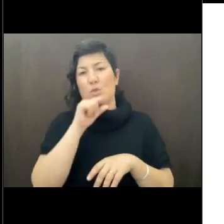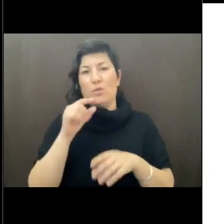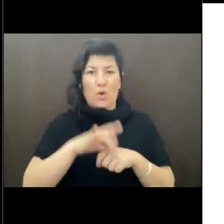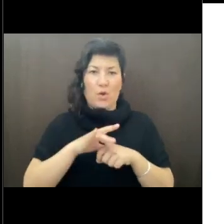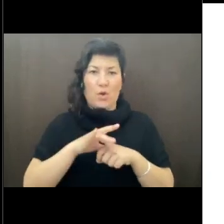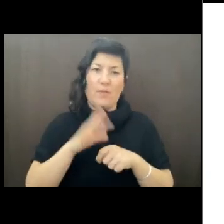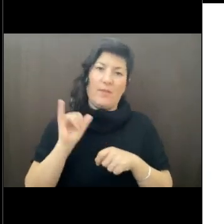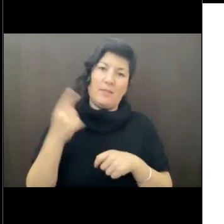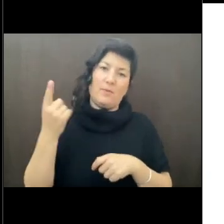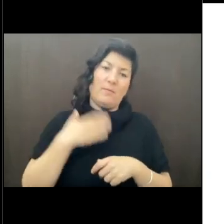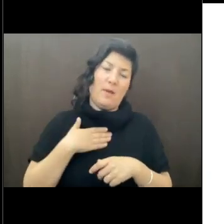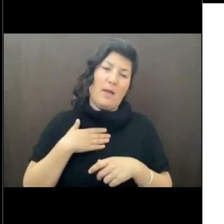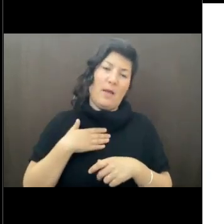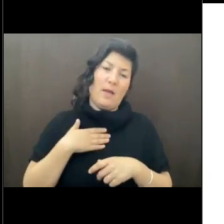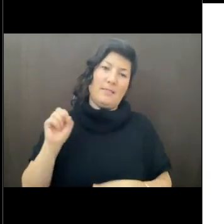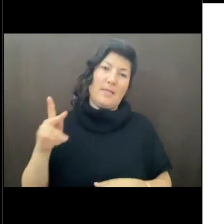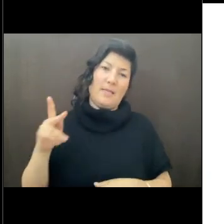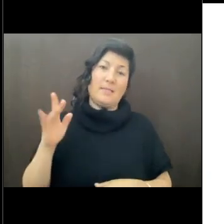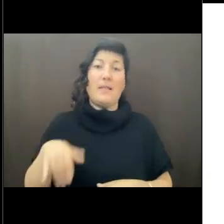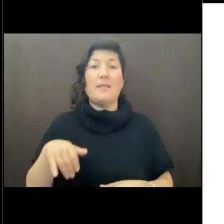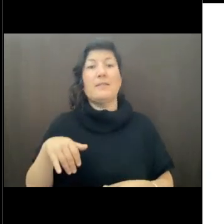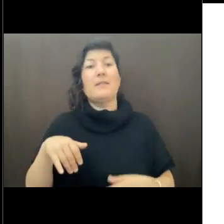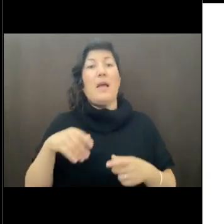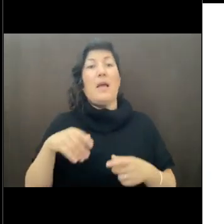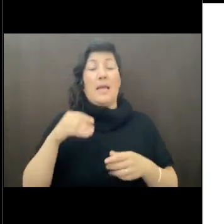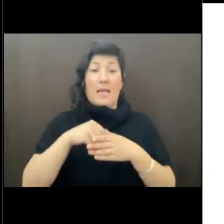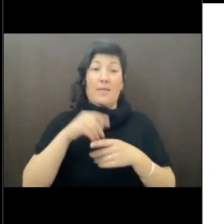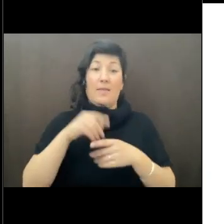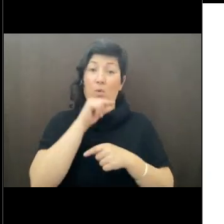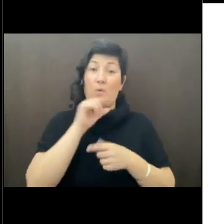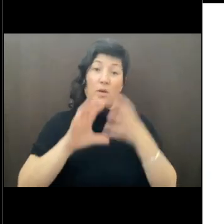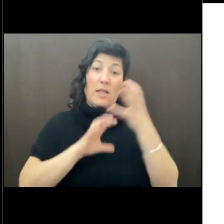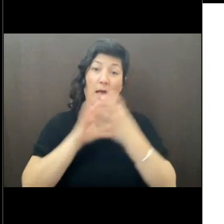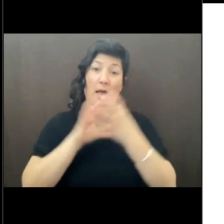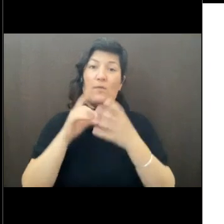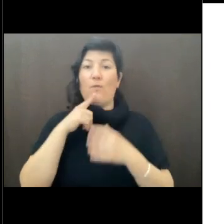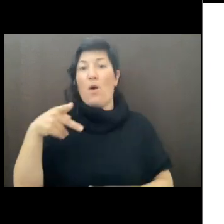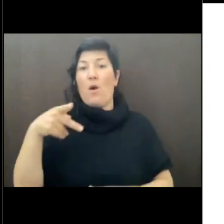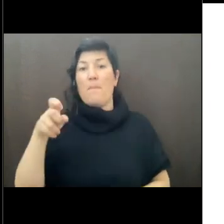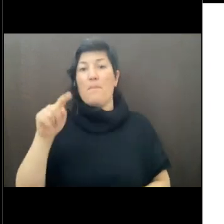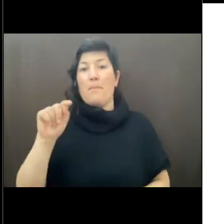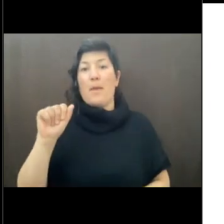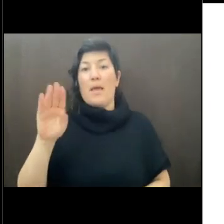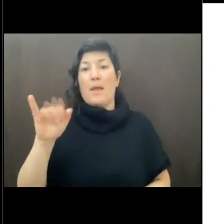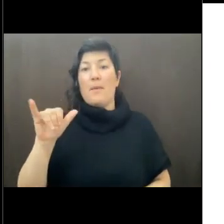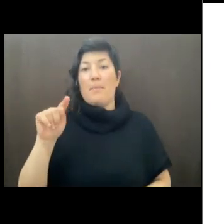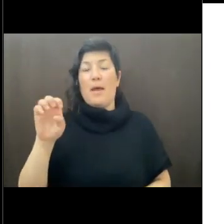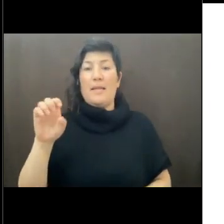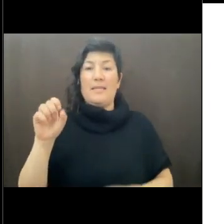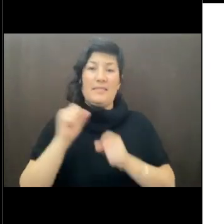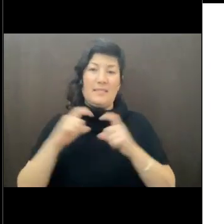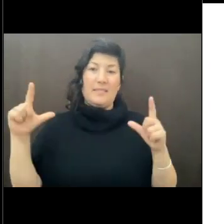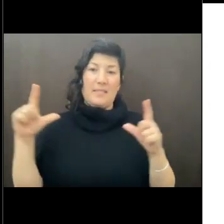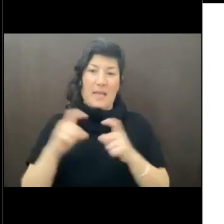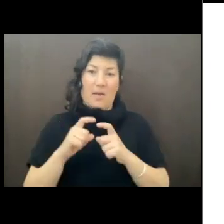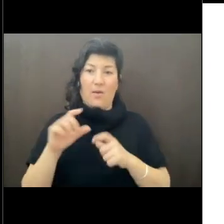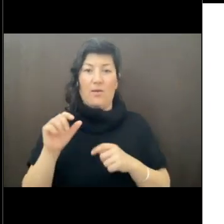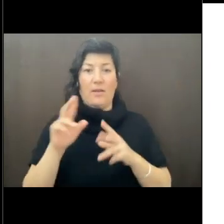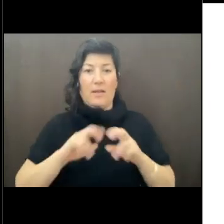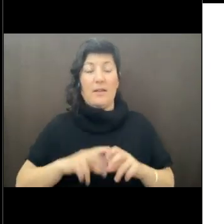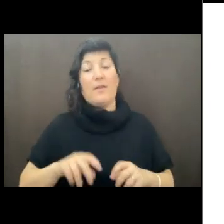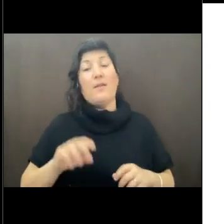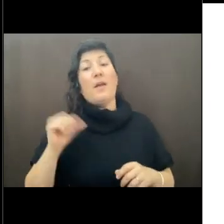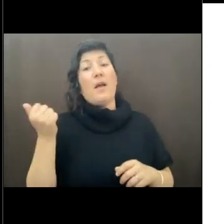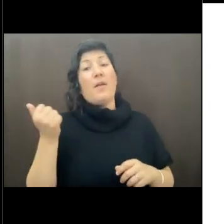cloud for managing petabyte scales of data. And that's satellite imagery. And on this slide, the other geospatial data is